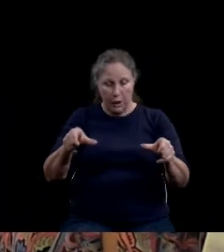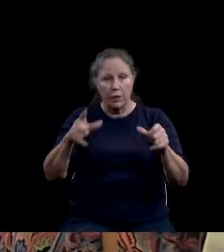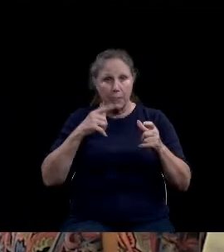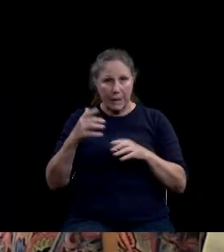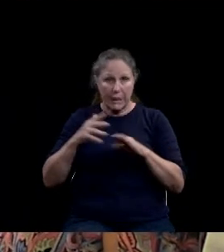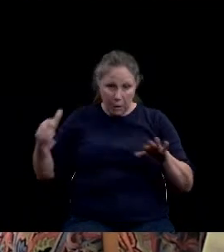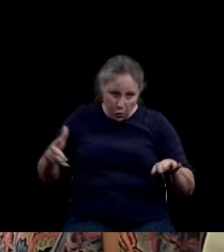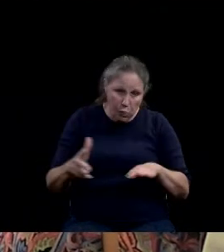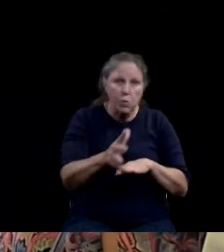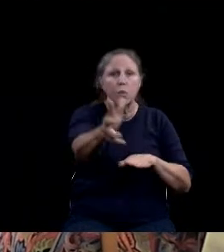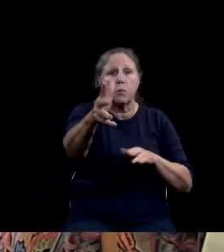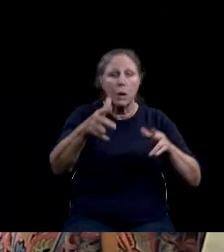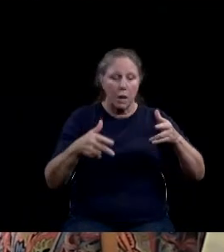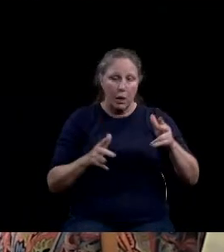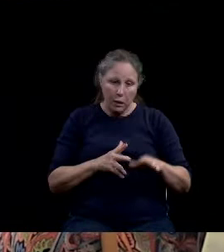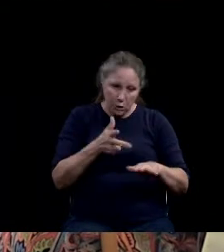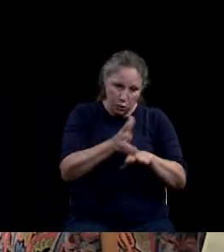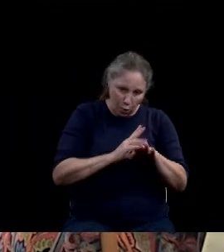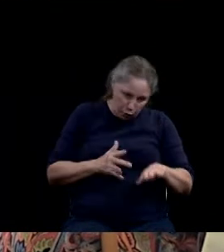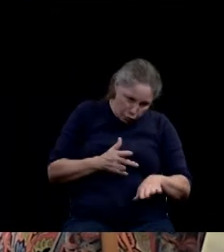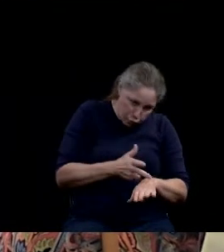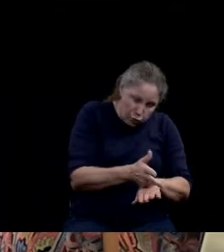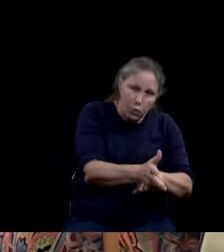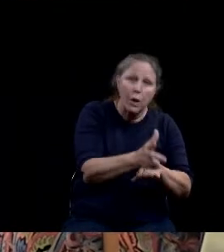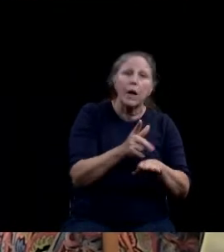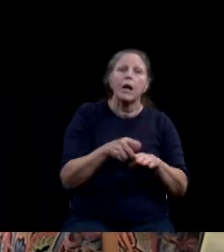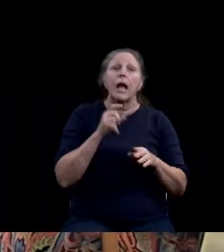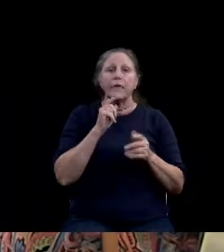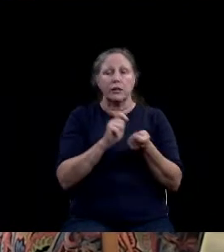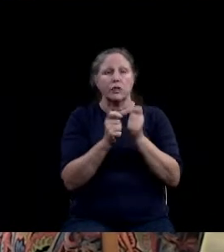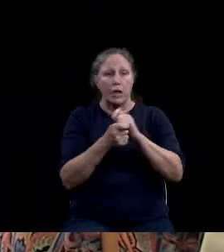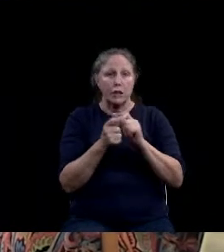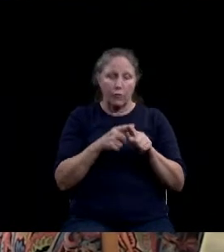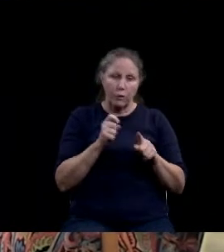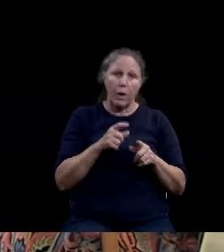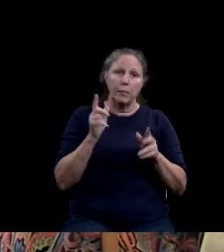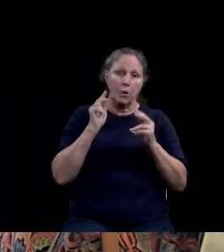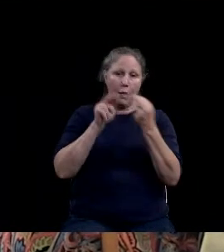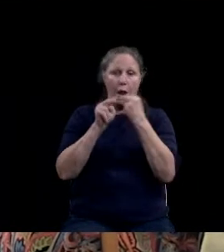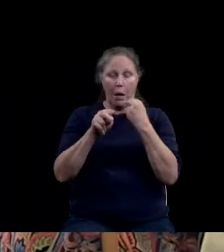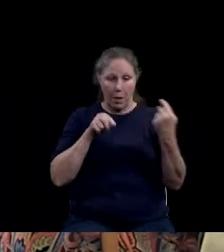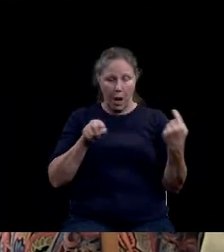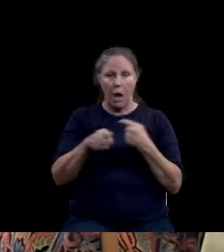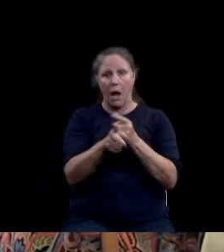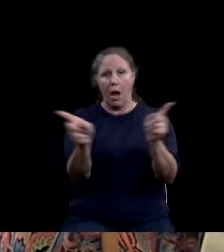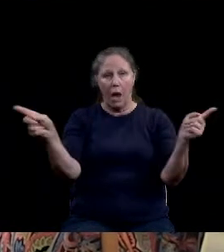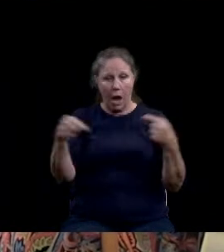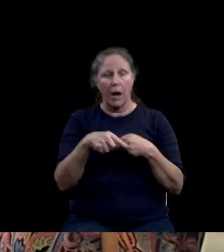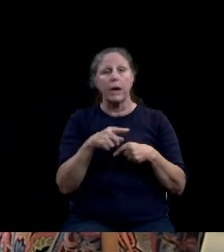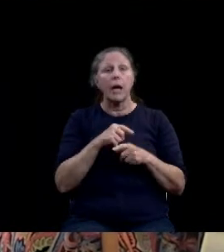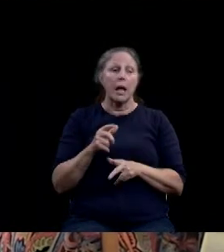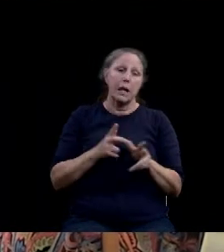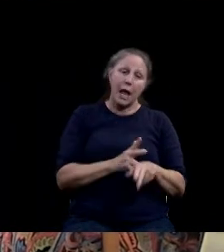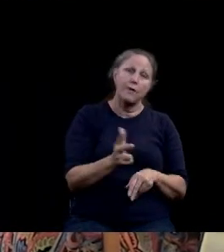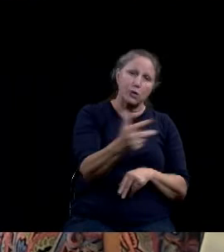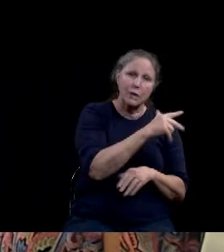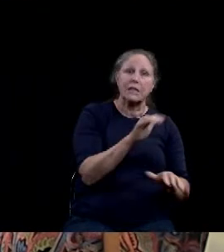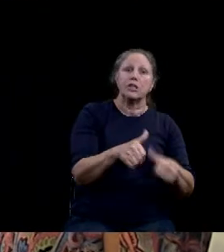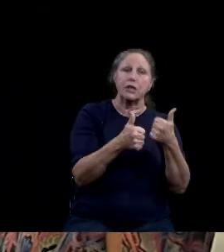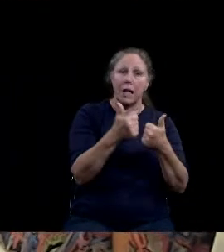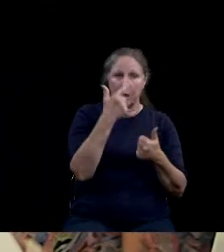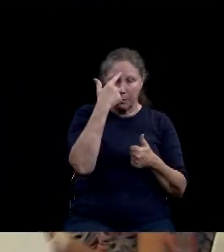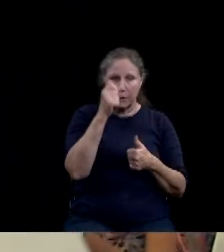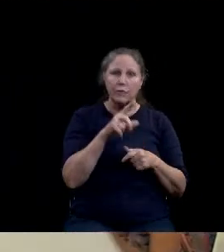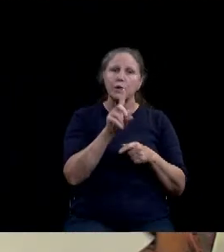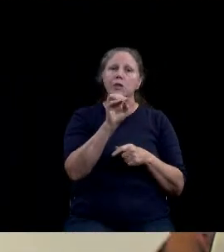associated transition and storage requirements into the landfill. Left turn movements pose challenges at driveways and street intersections by increased conflicts